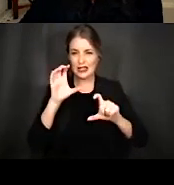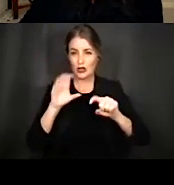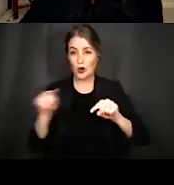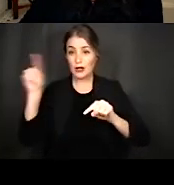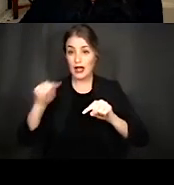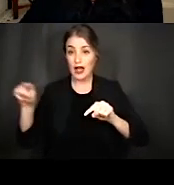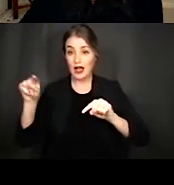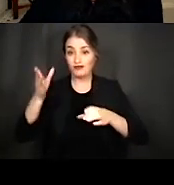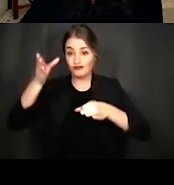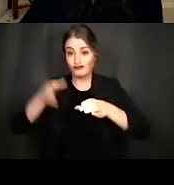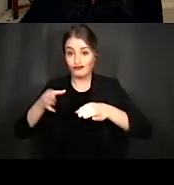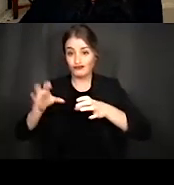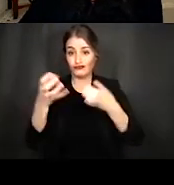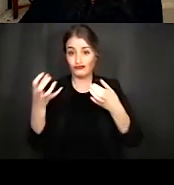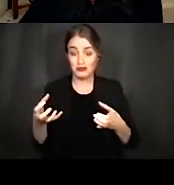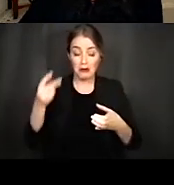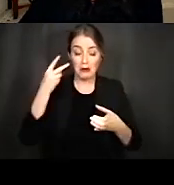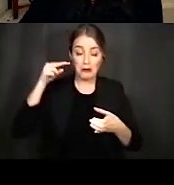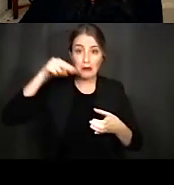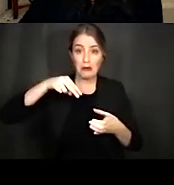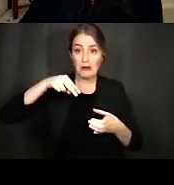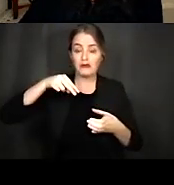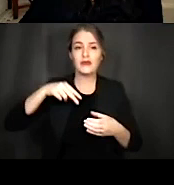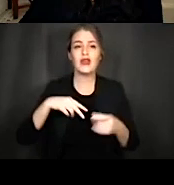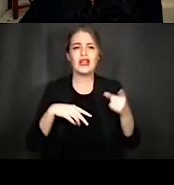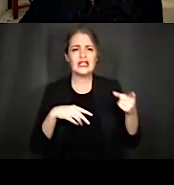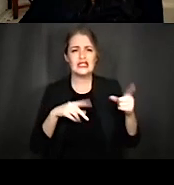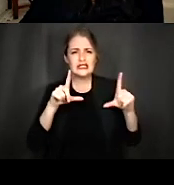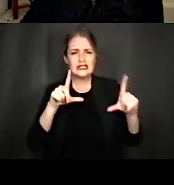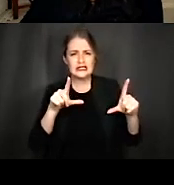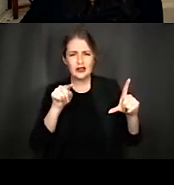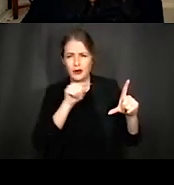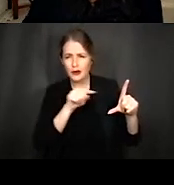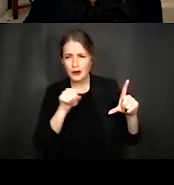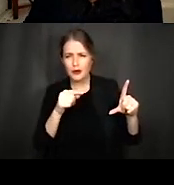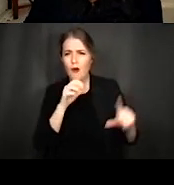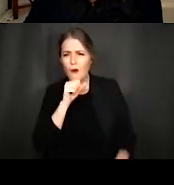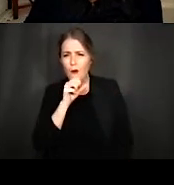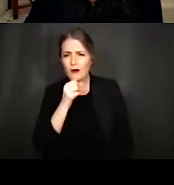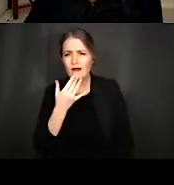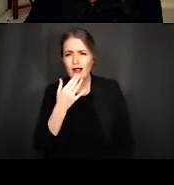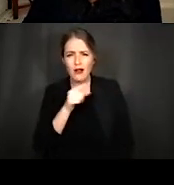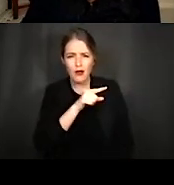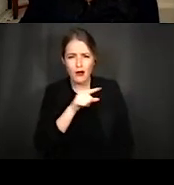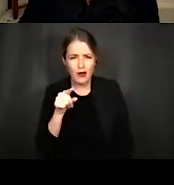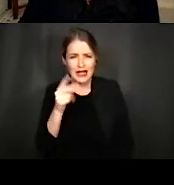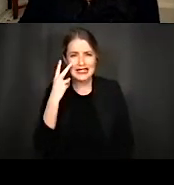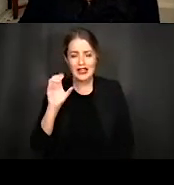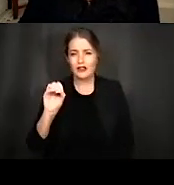So if we zoom in on this region that I've drawn your attention to, we can see the organ of Corti.